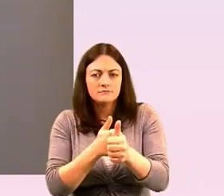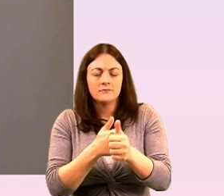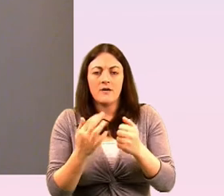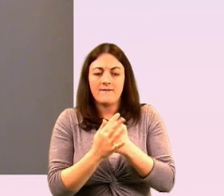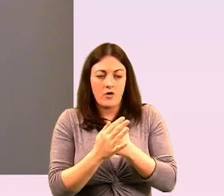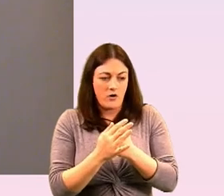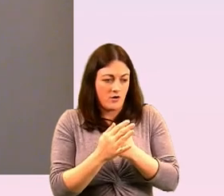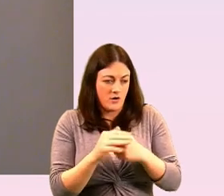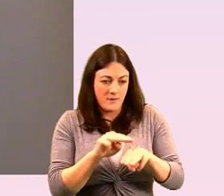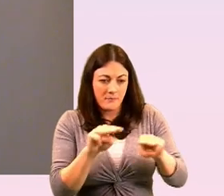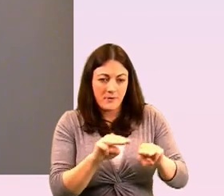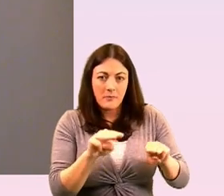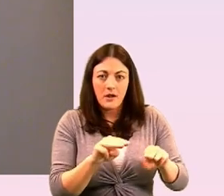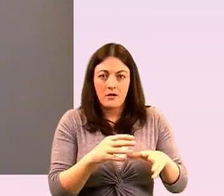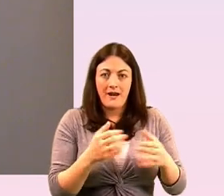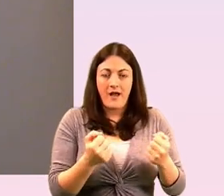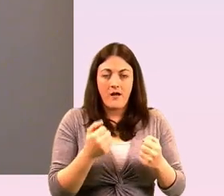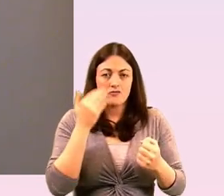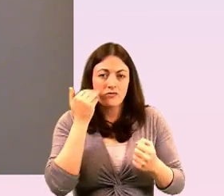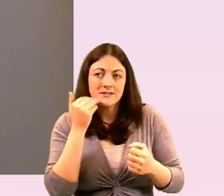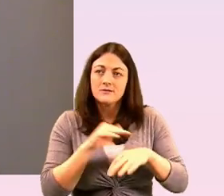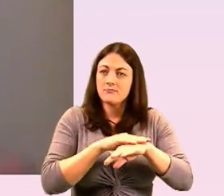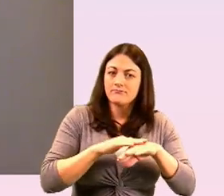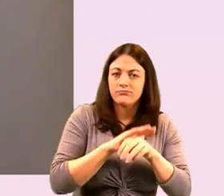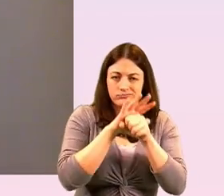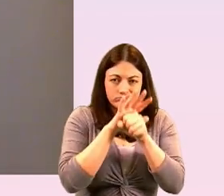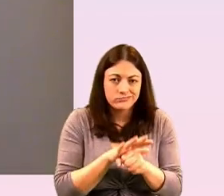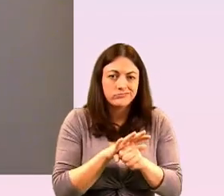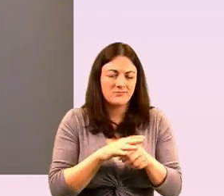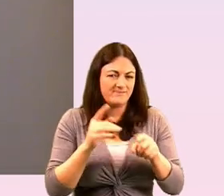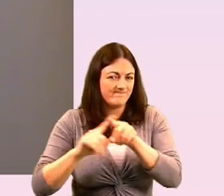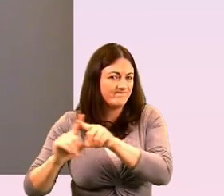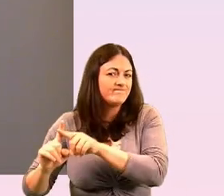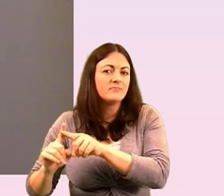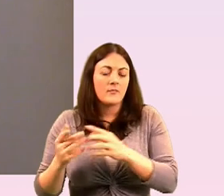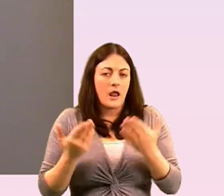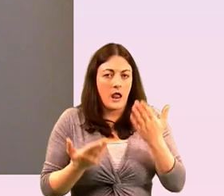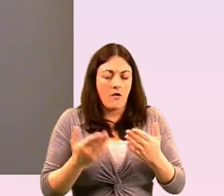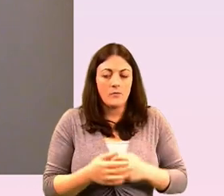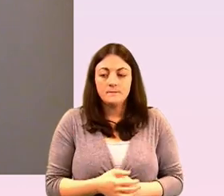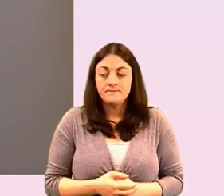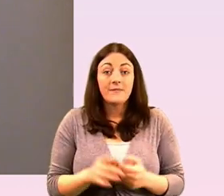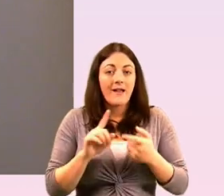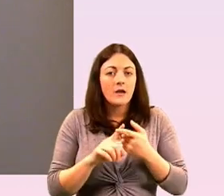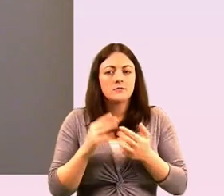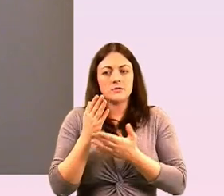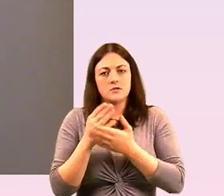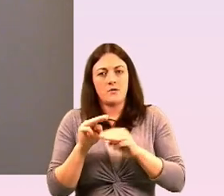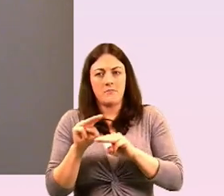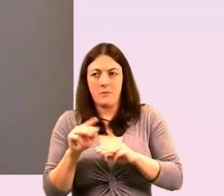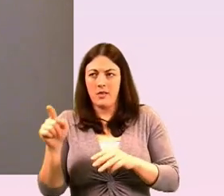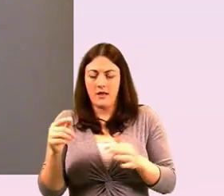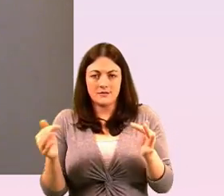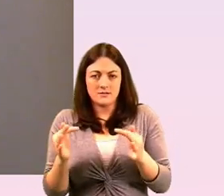racism and the other isms and obviously the emerging threat around folks who are transphobic and how that's